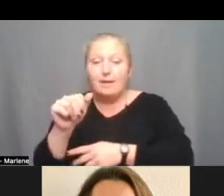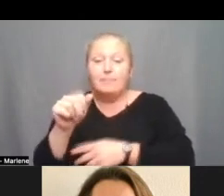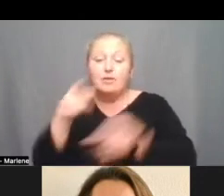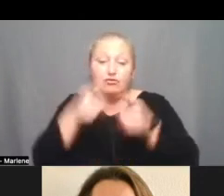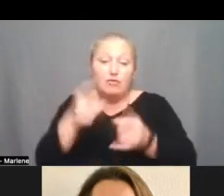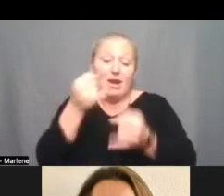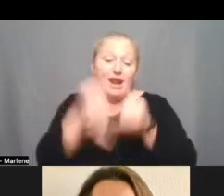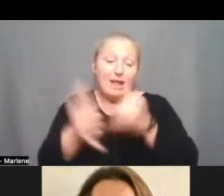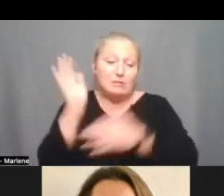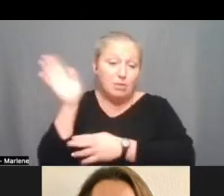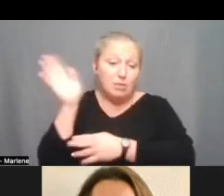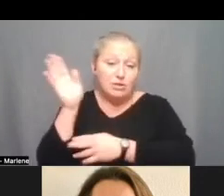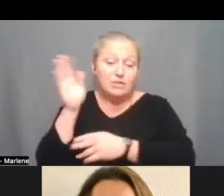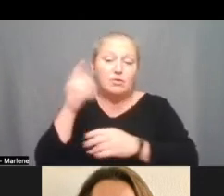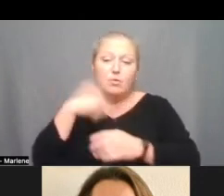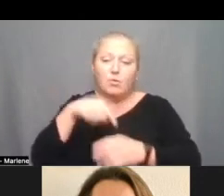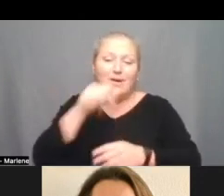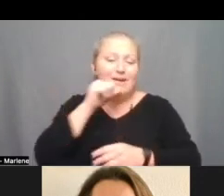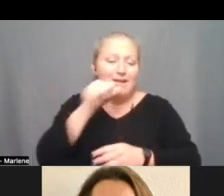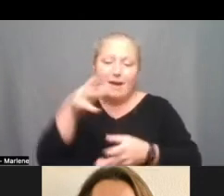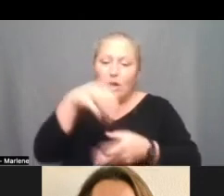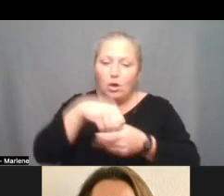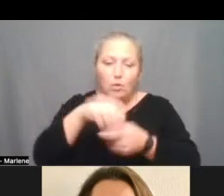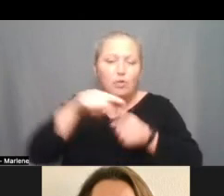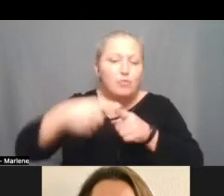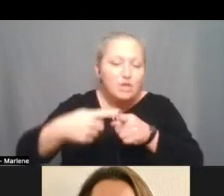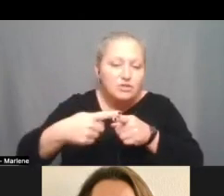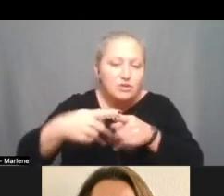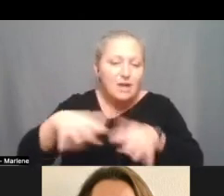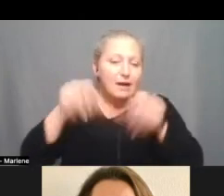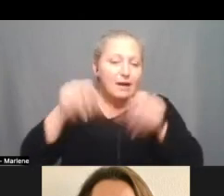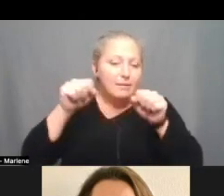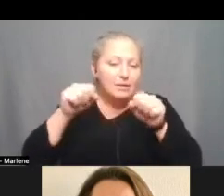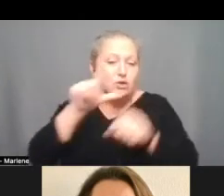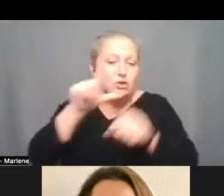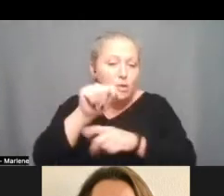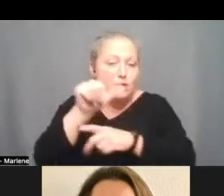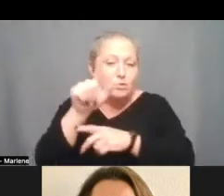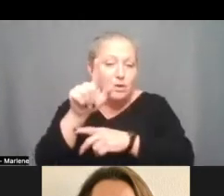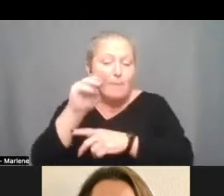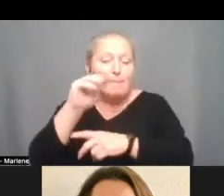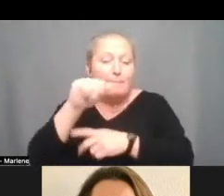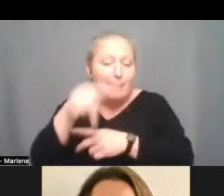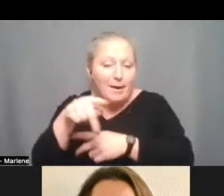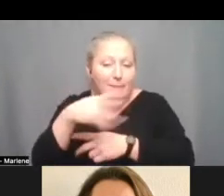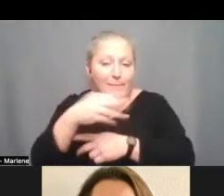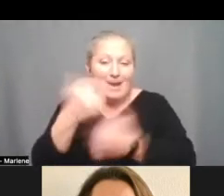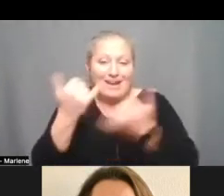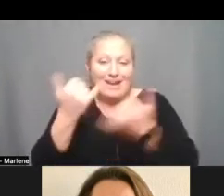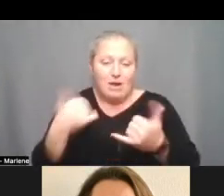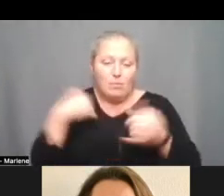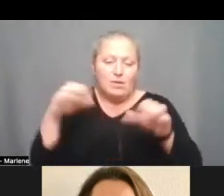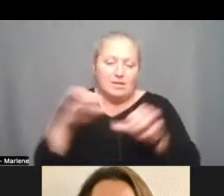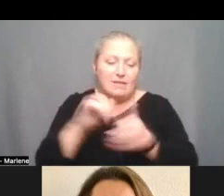presentation to the board, we did not include the originally adopted. 2021 map and we have done so tonight so tonight as,